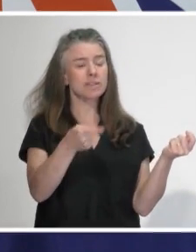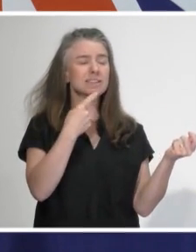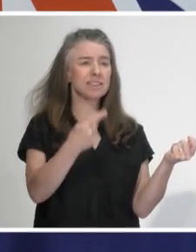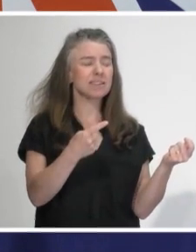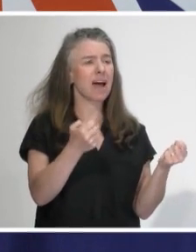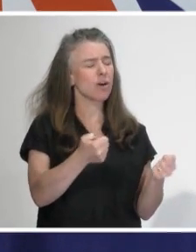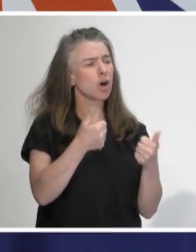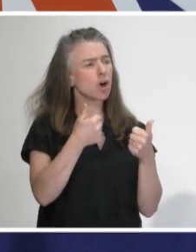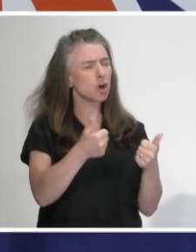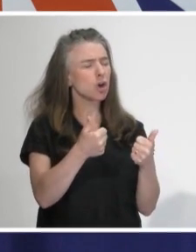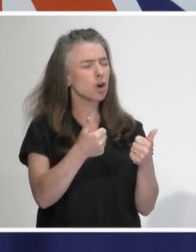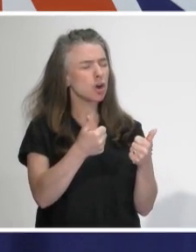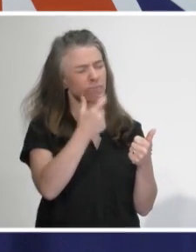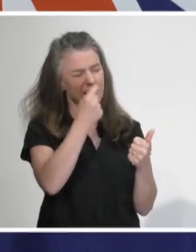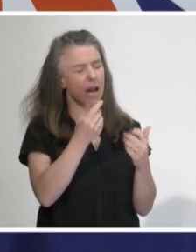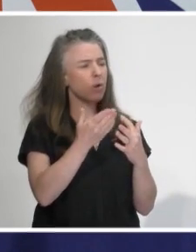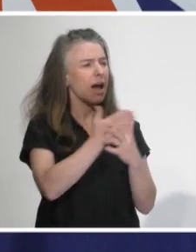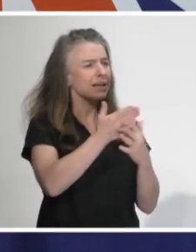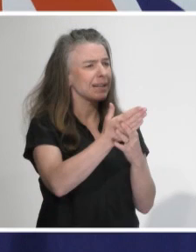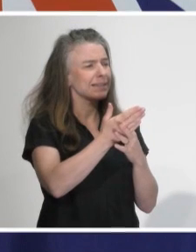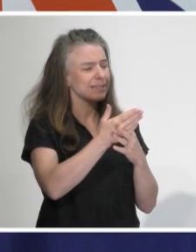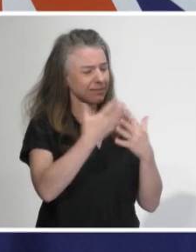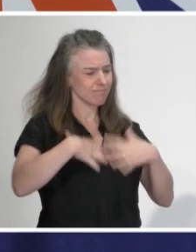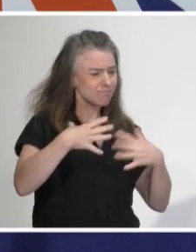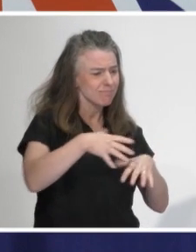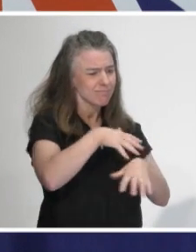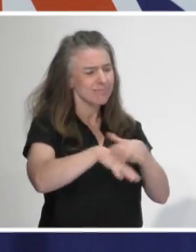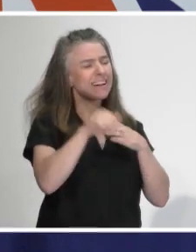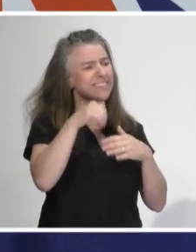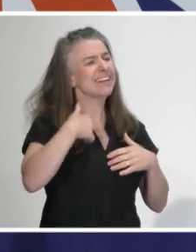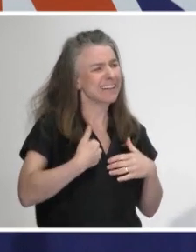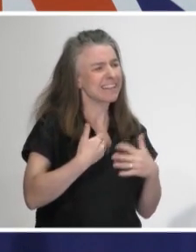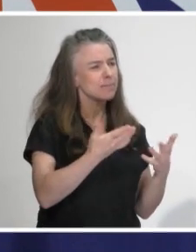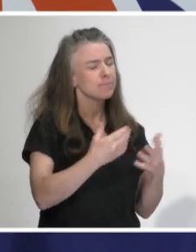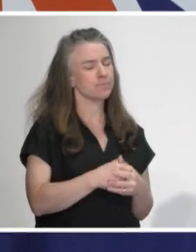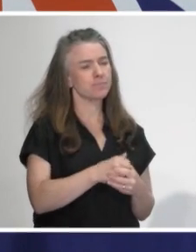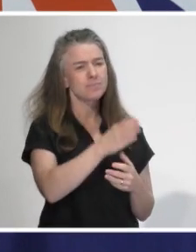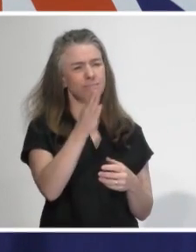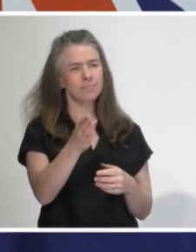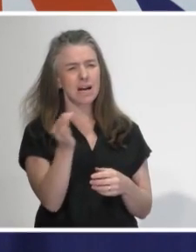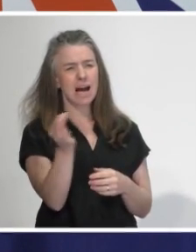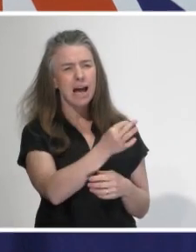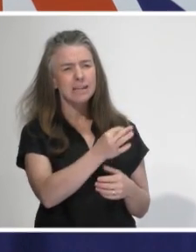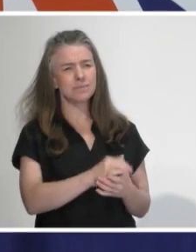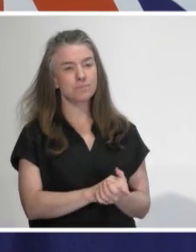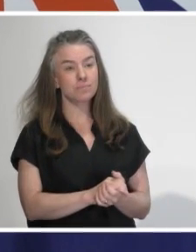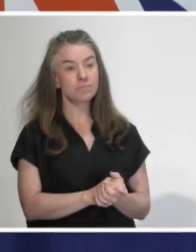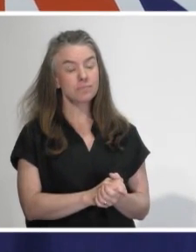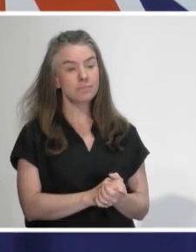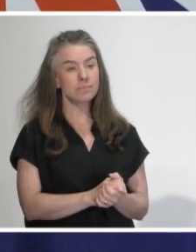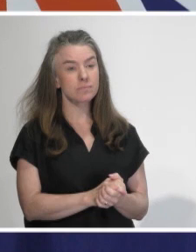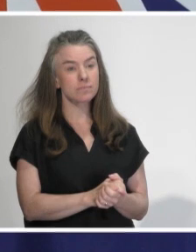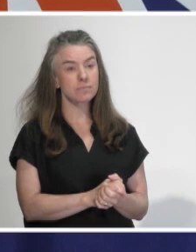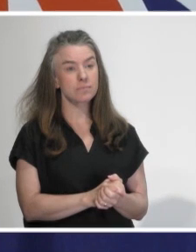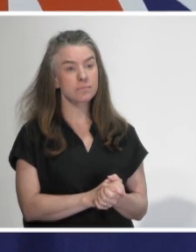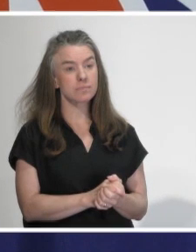there is very good access to appropriate PPE for when it is required. Can I just go back to the stock take, if you